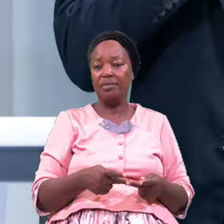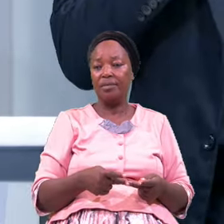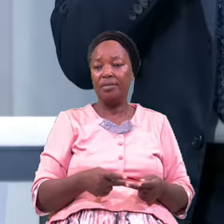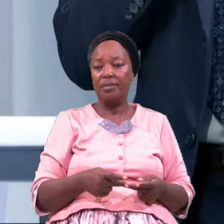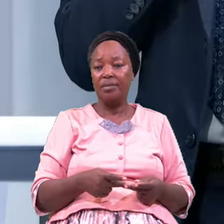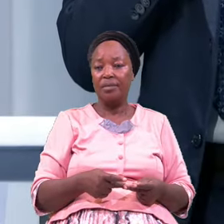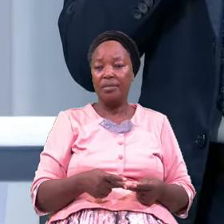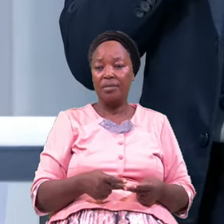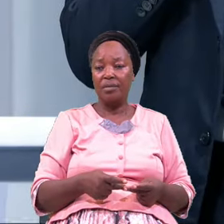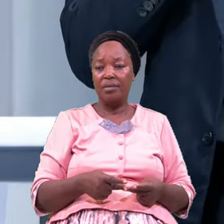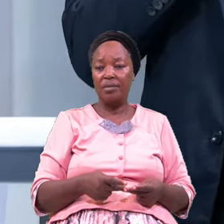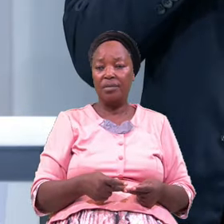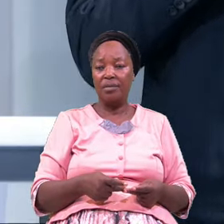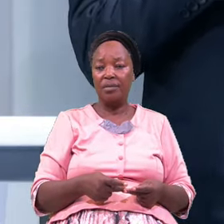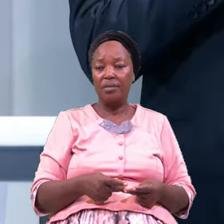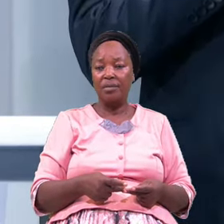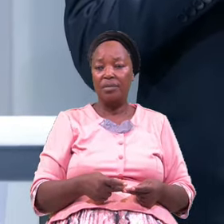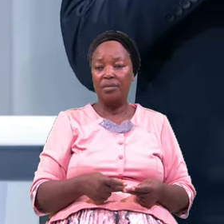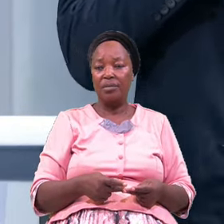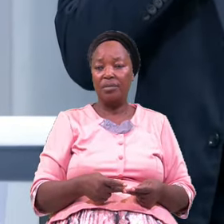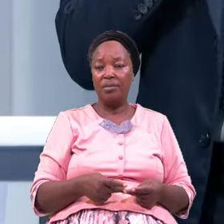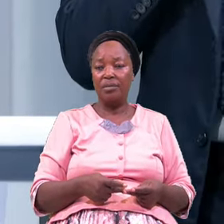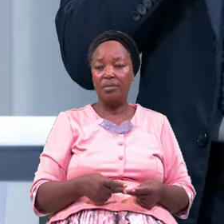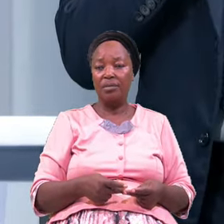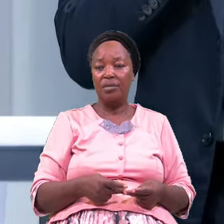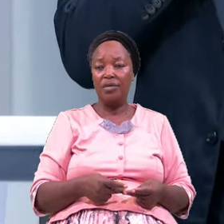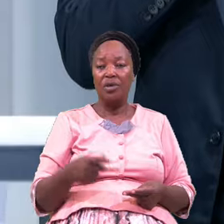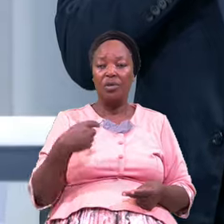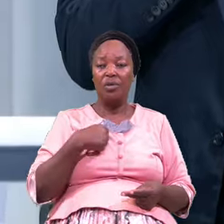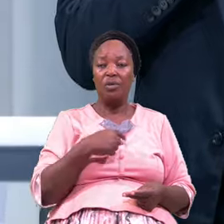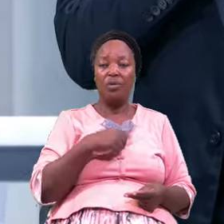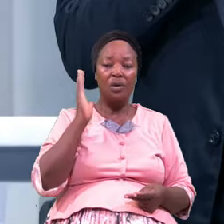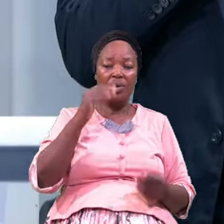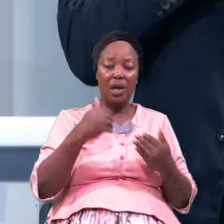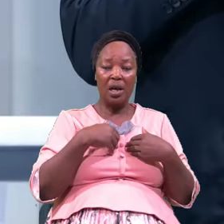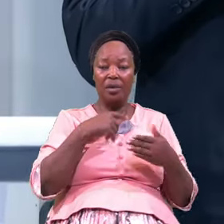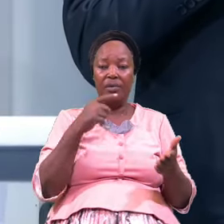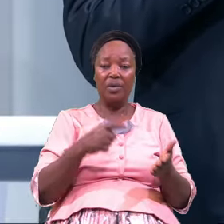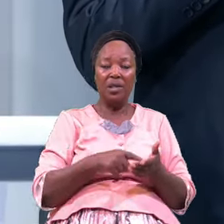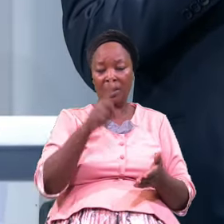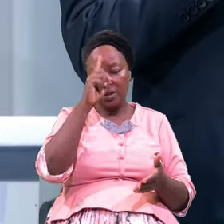And In Some Districts You Are Going To Have This Believers Banquet